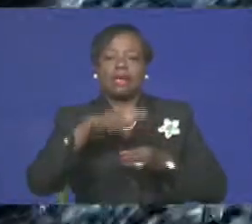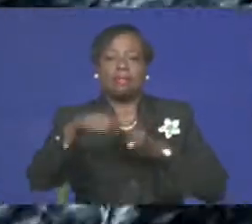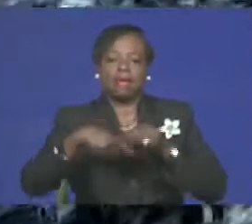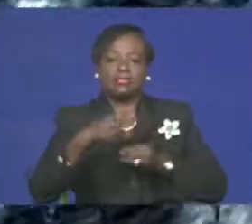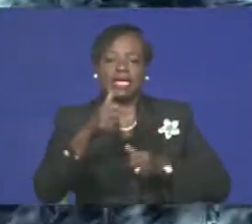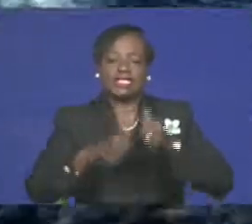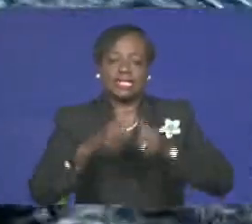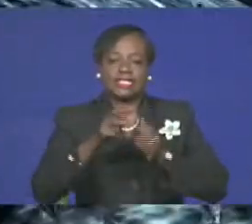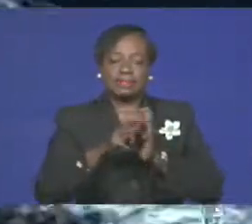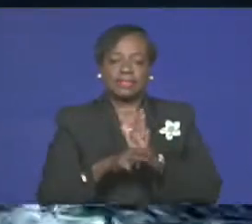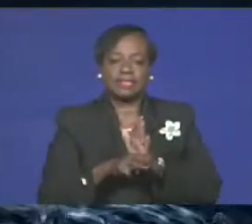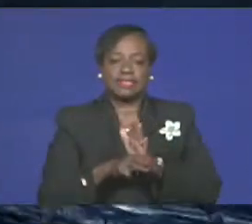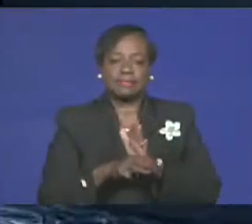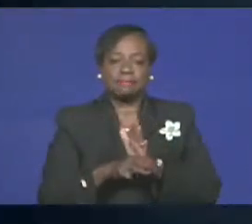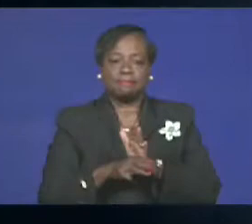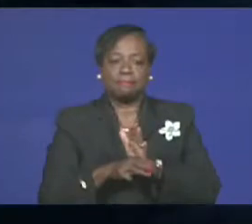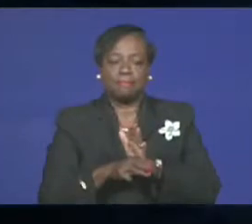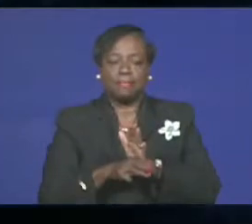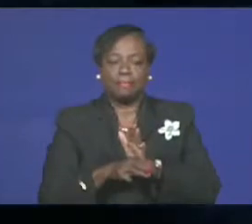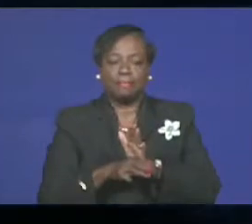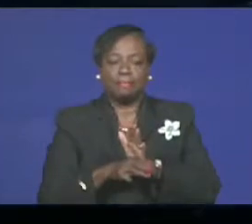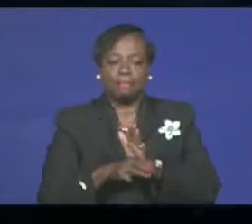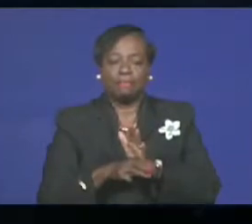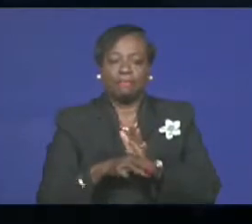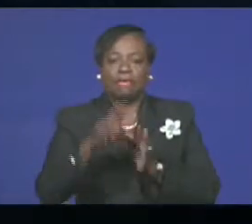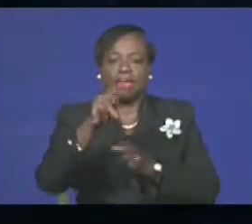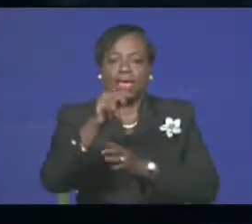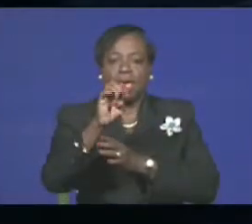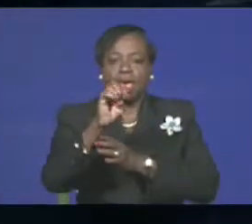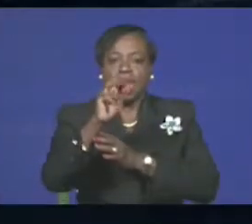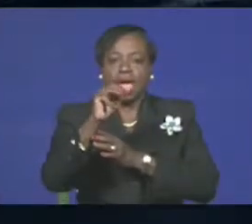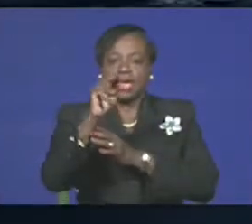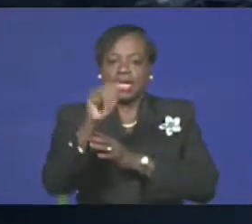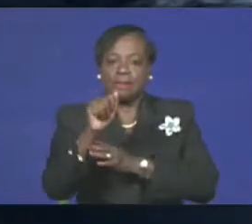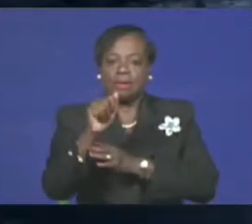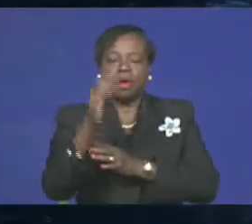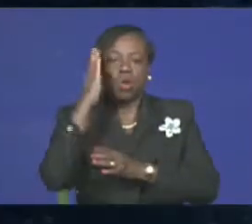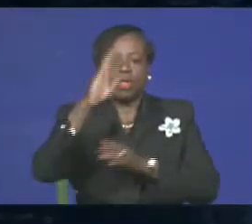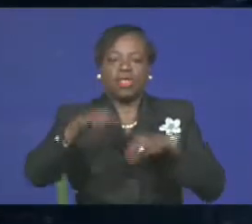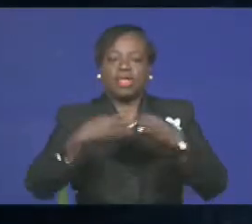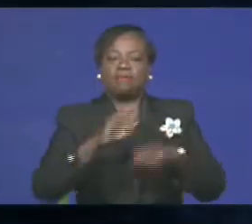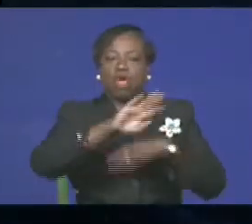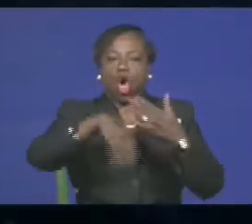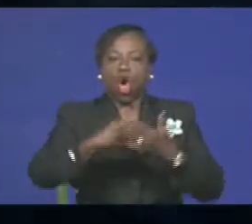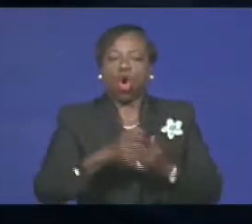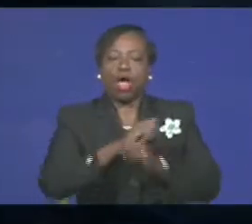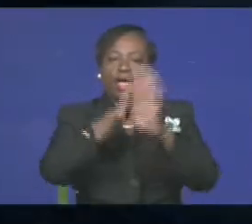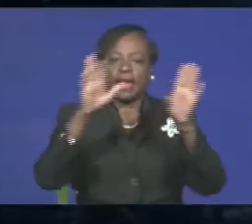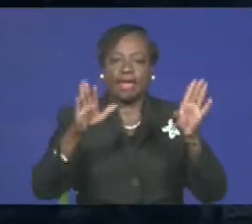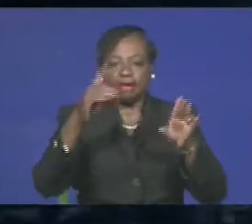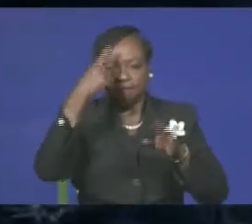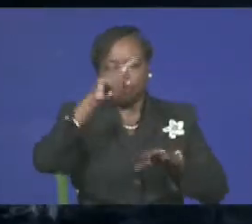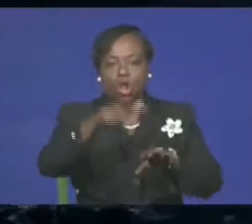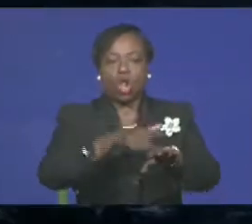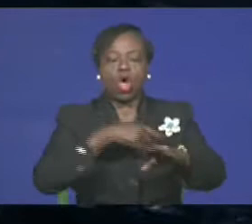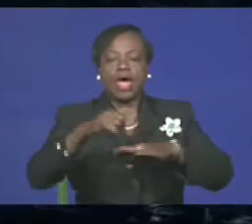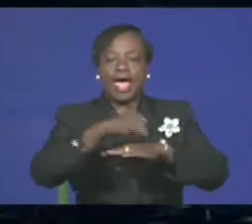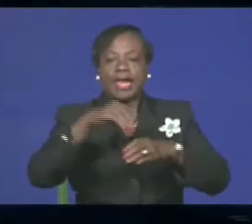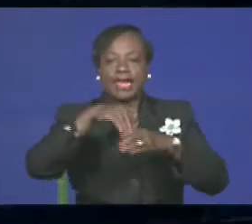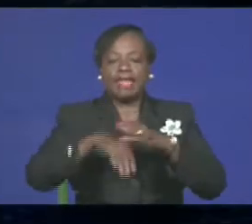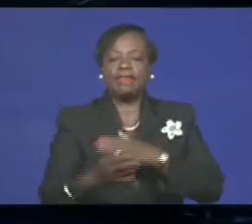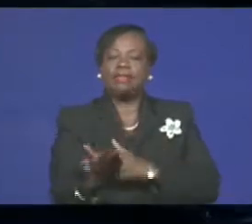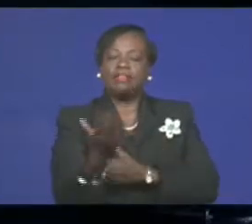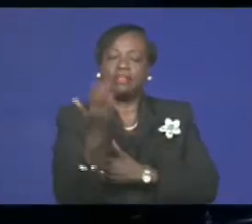and I understand NEMO will give the all clear for Long Island in the morning. So